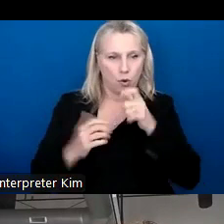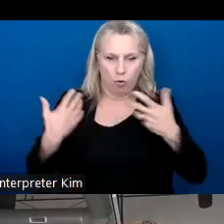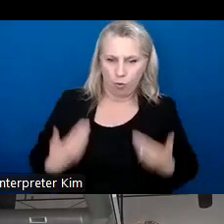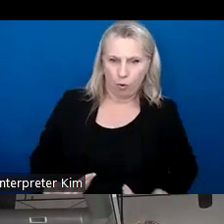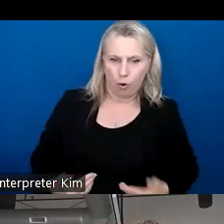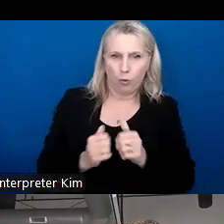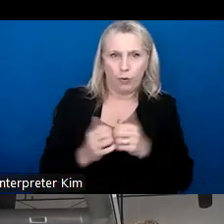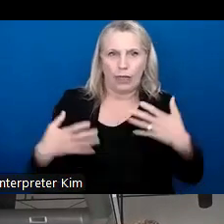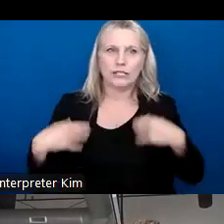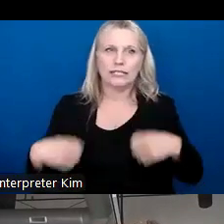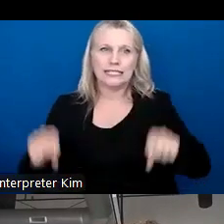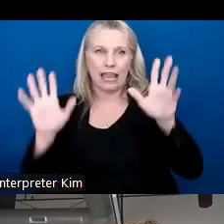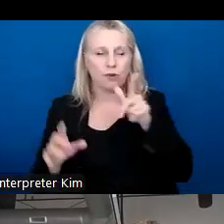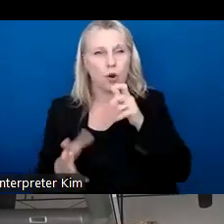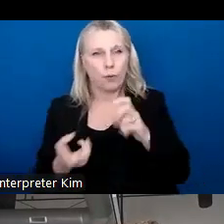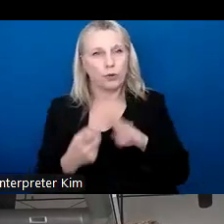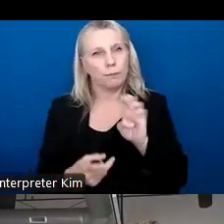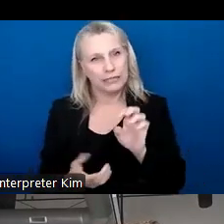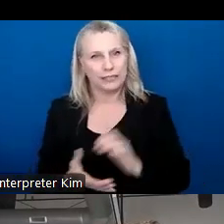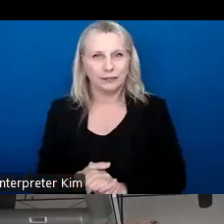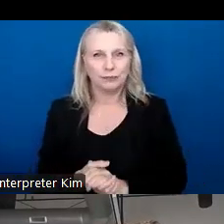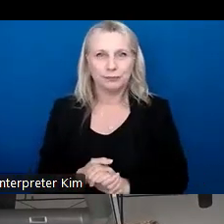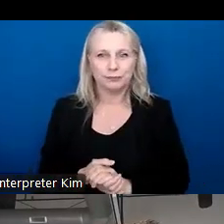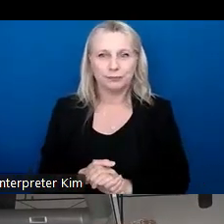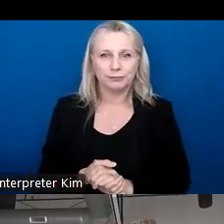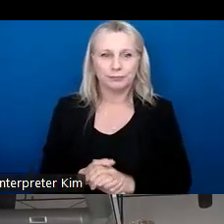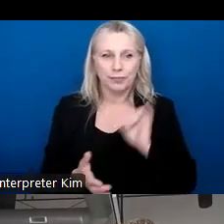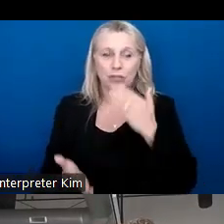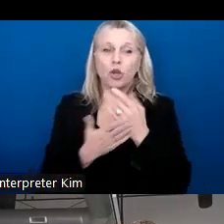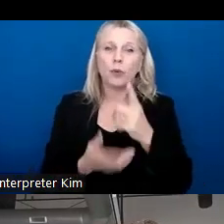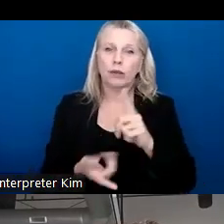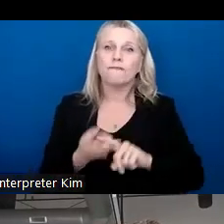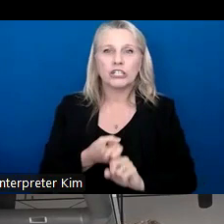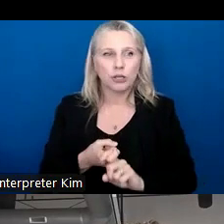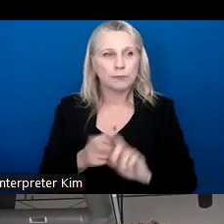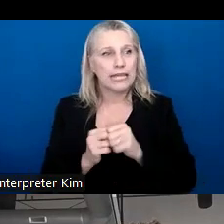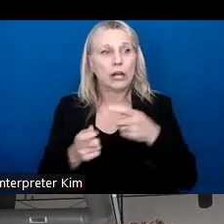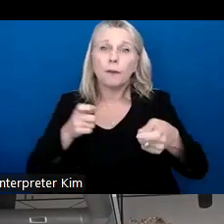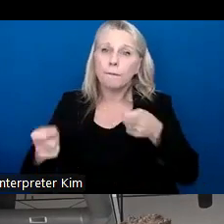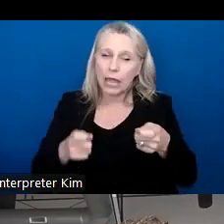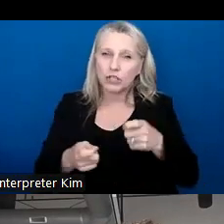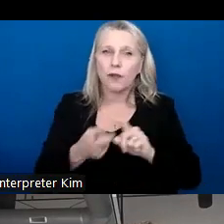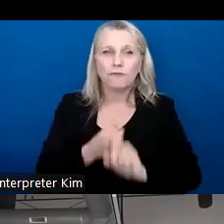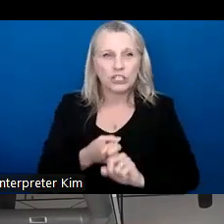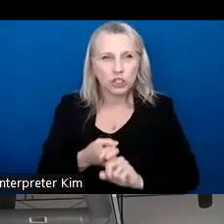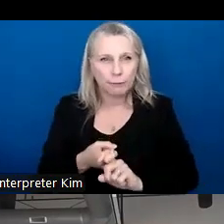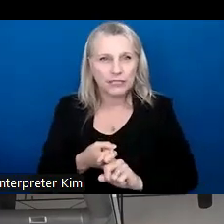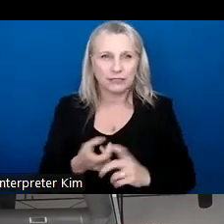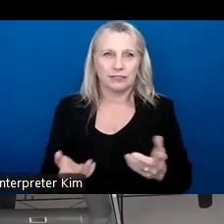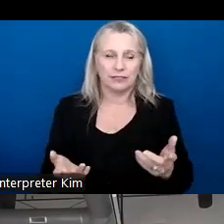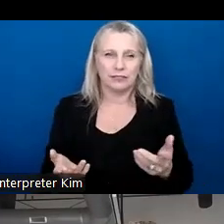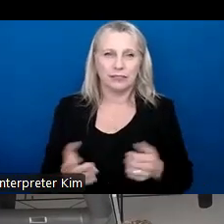sacrificing who I want to be? Oh, that's a really good one. And then friendships, how do you manage friendships? Another one that is,